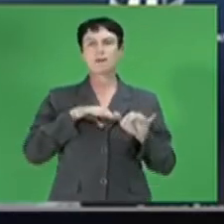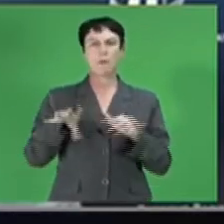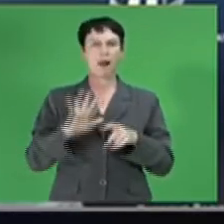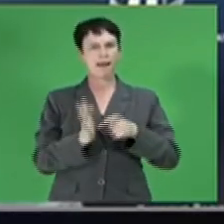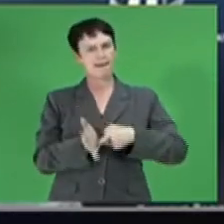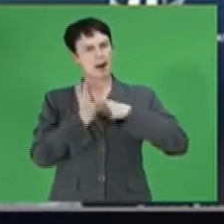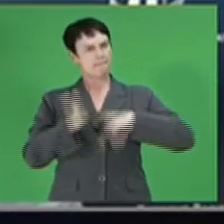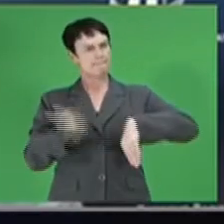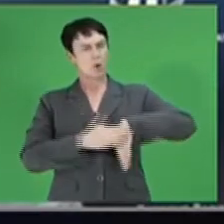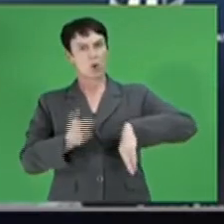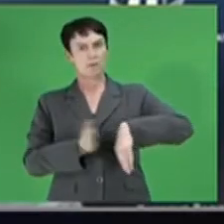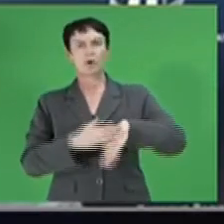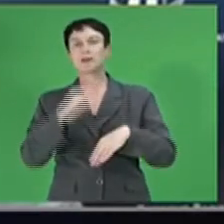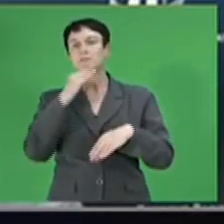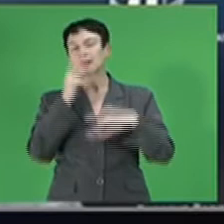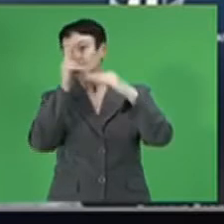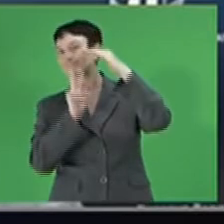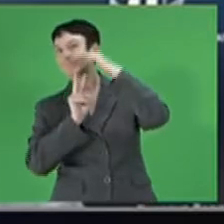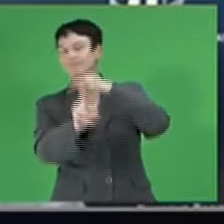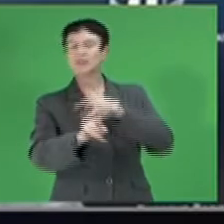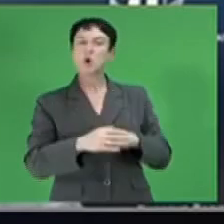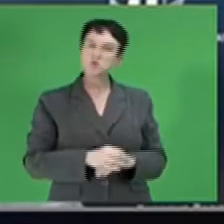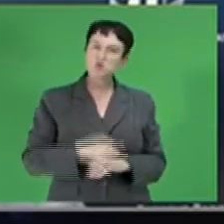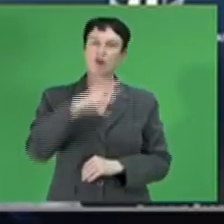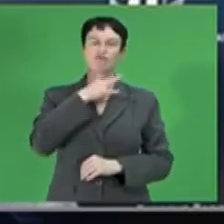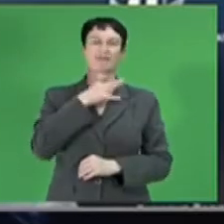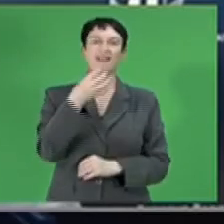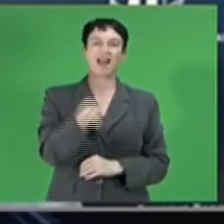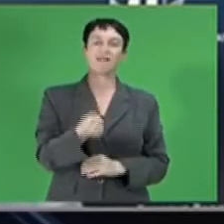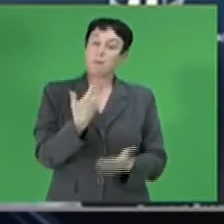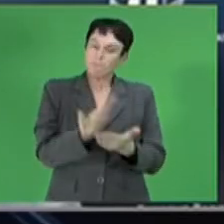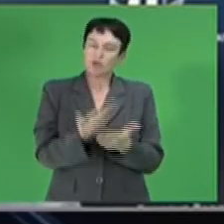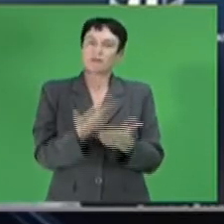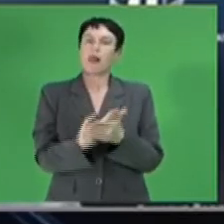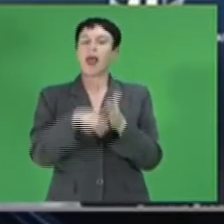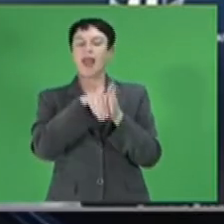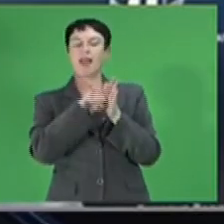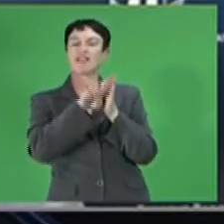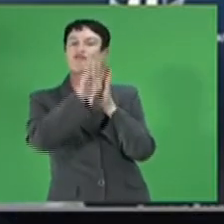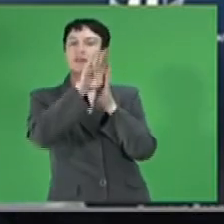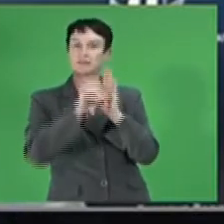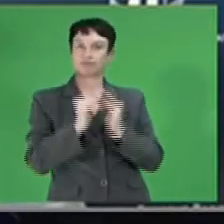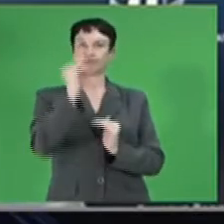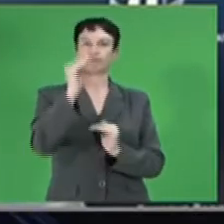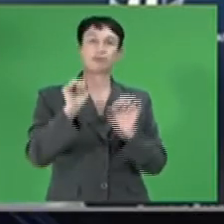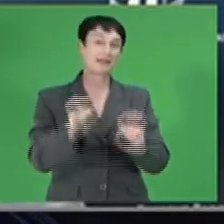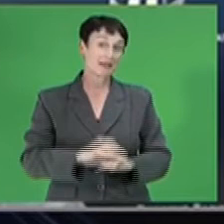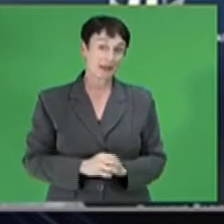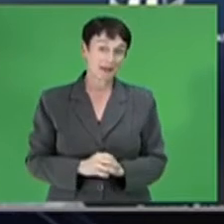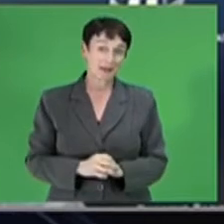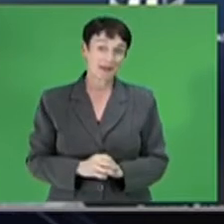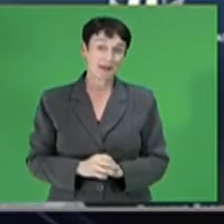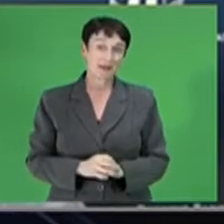further longer-term upside risks to the inflation forecast. Average